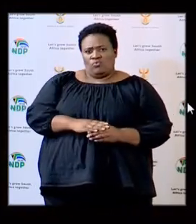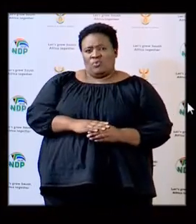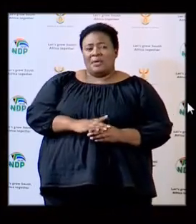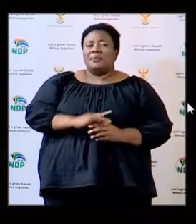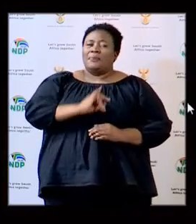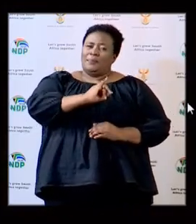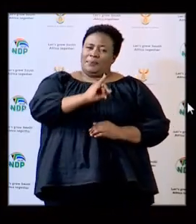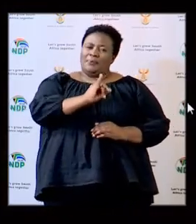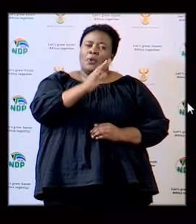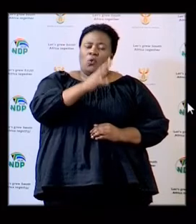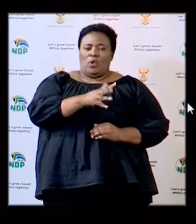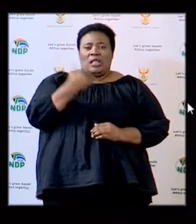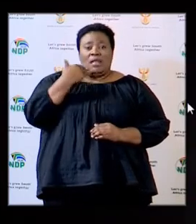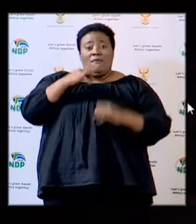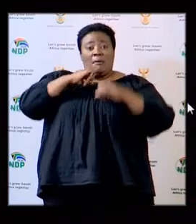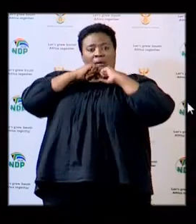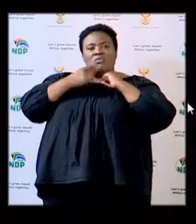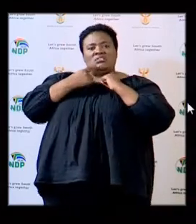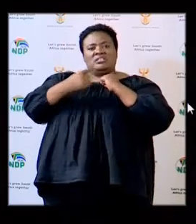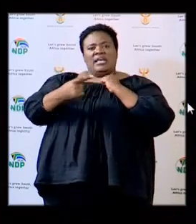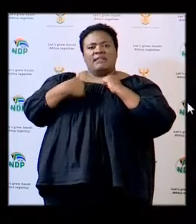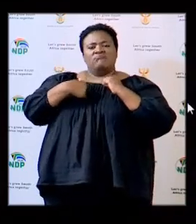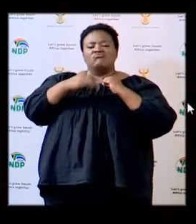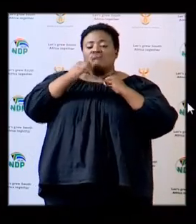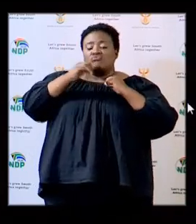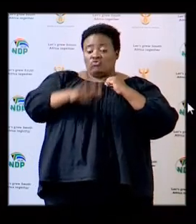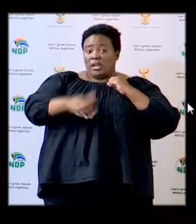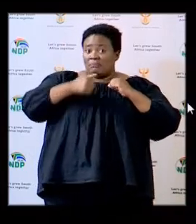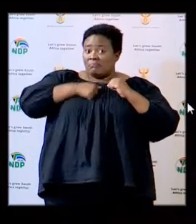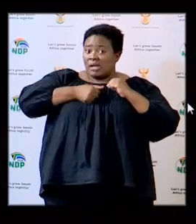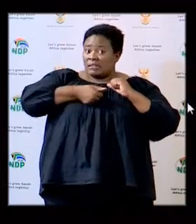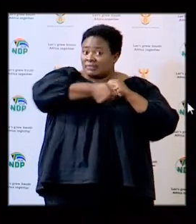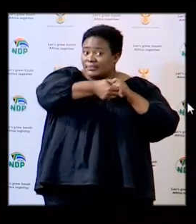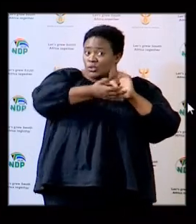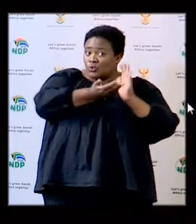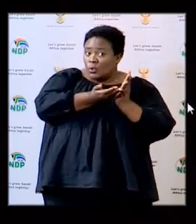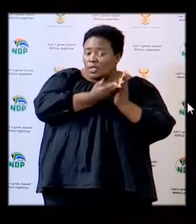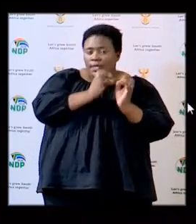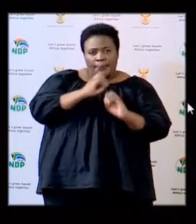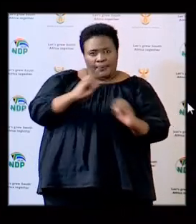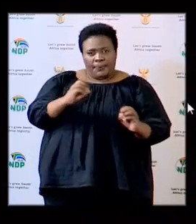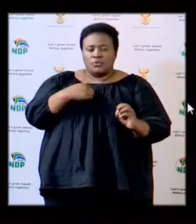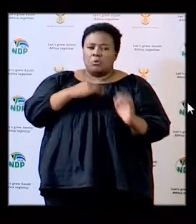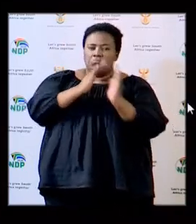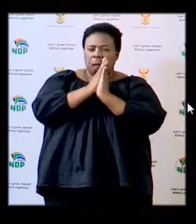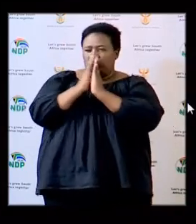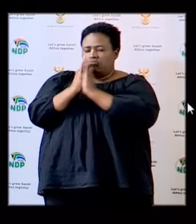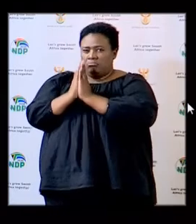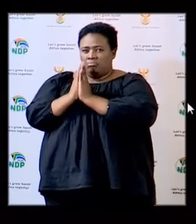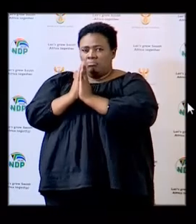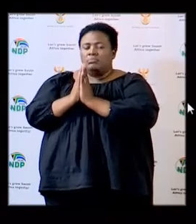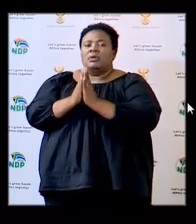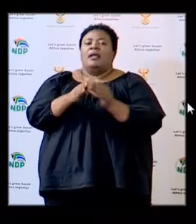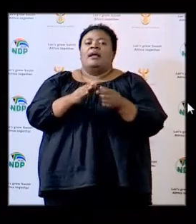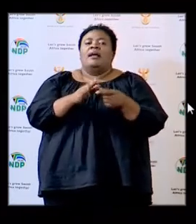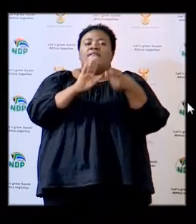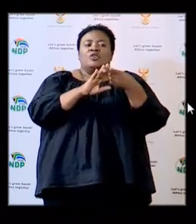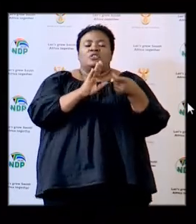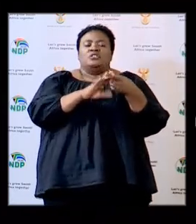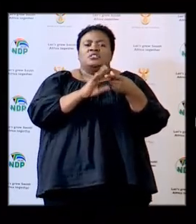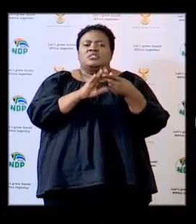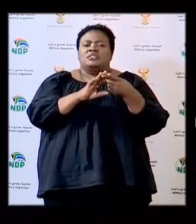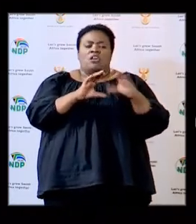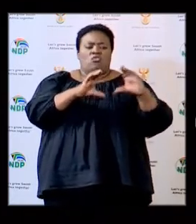can say I'm not taking my chances we provided four options to all parents the first option is last